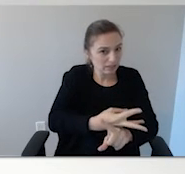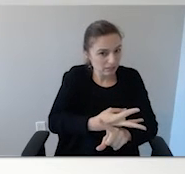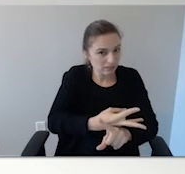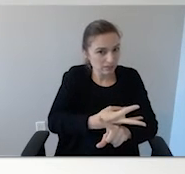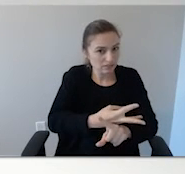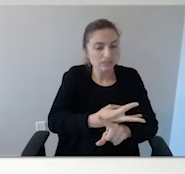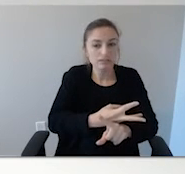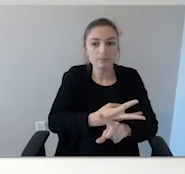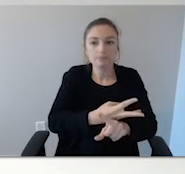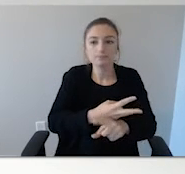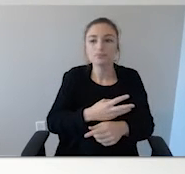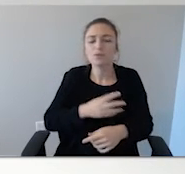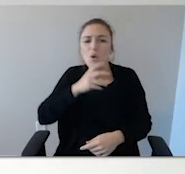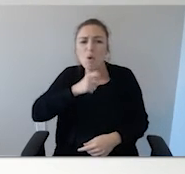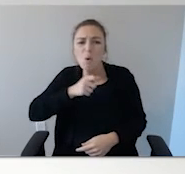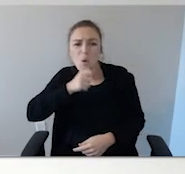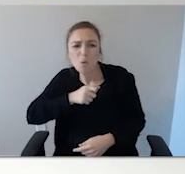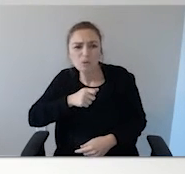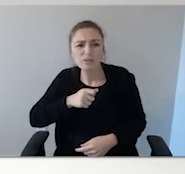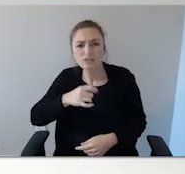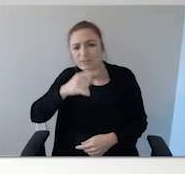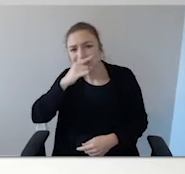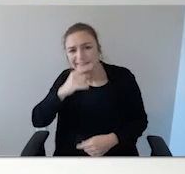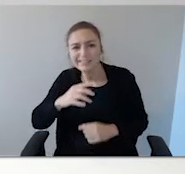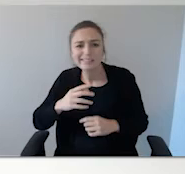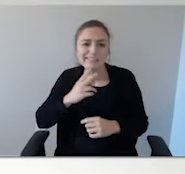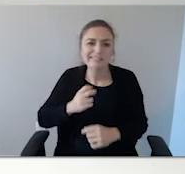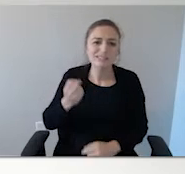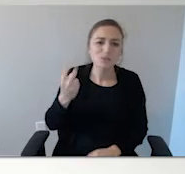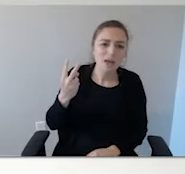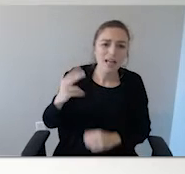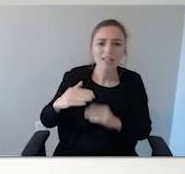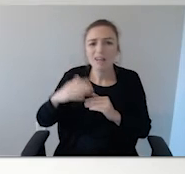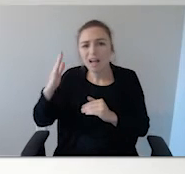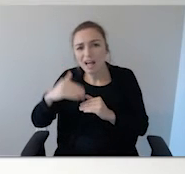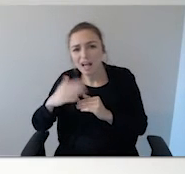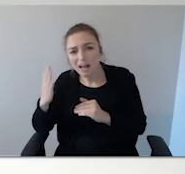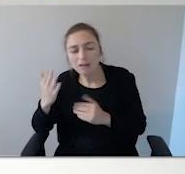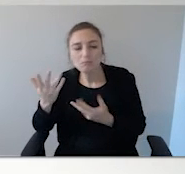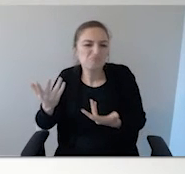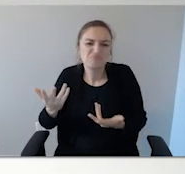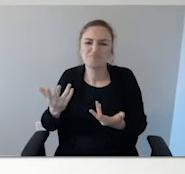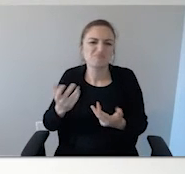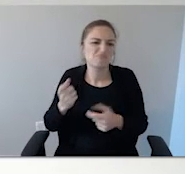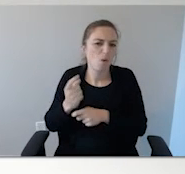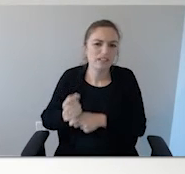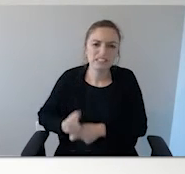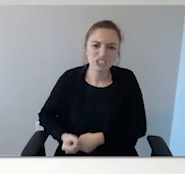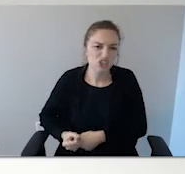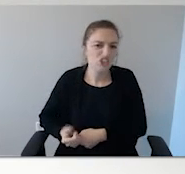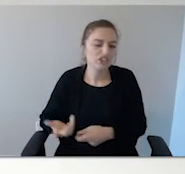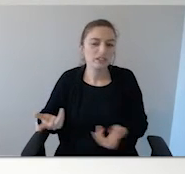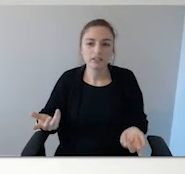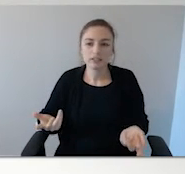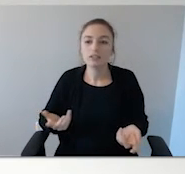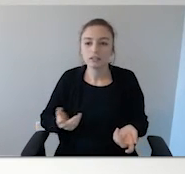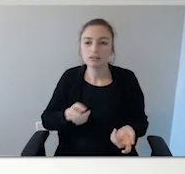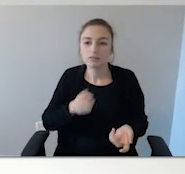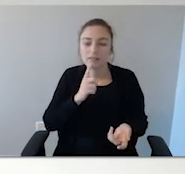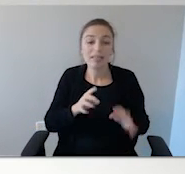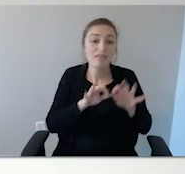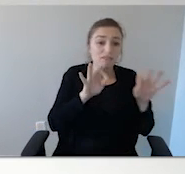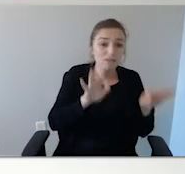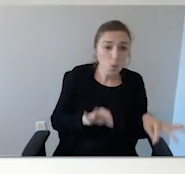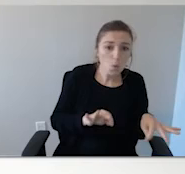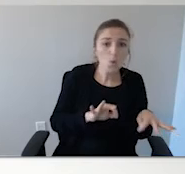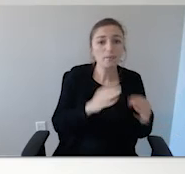But for older kids, probably, you know, 12 and up, maybe once a year on their birthday, something like that. Update the form, update the picture, that sort of